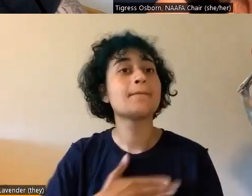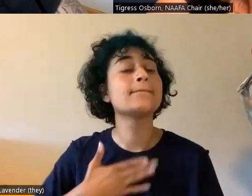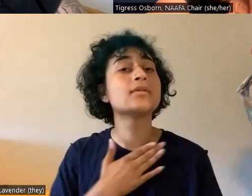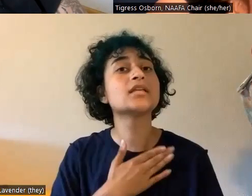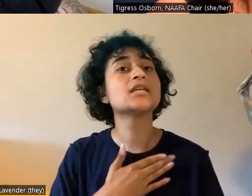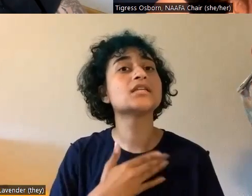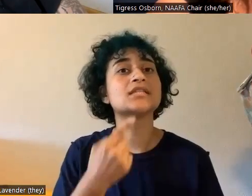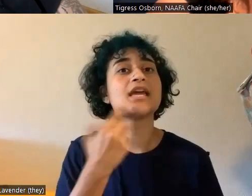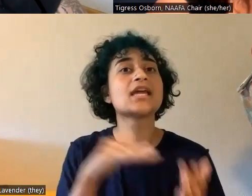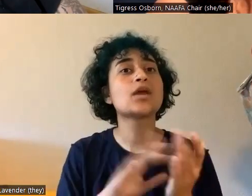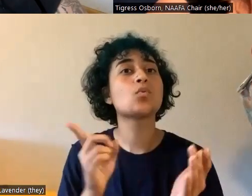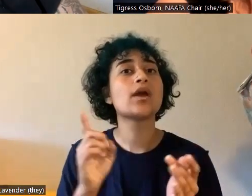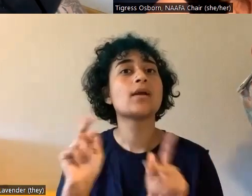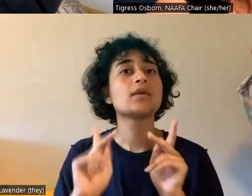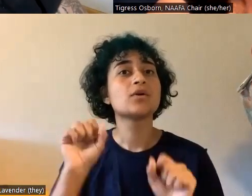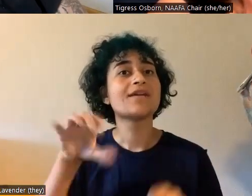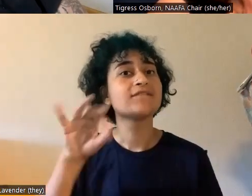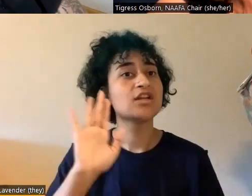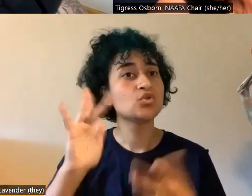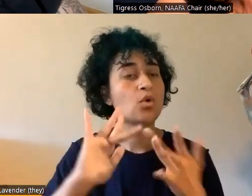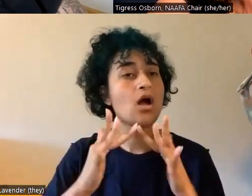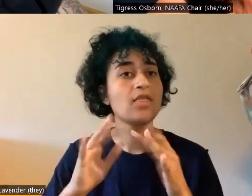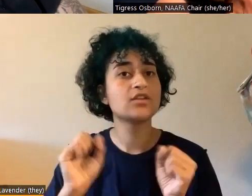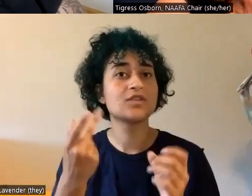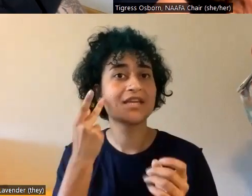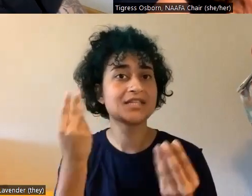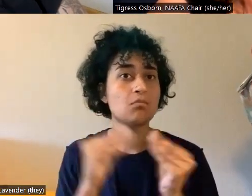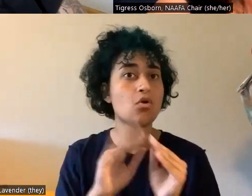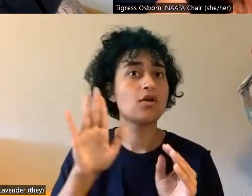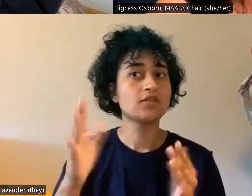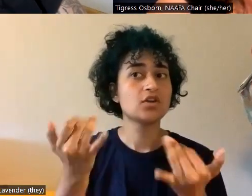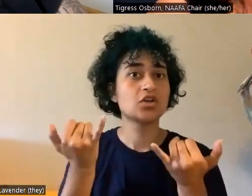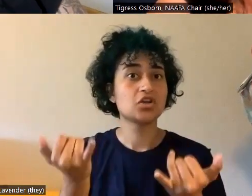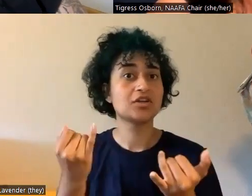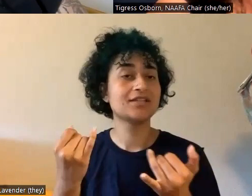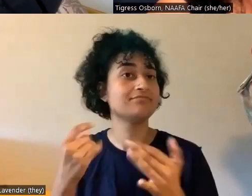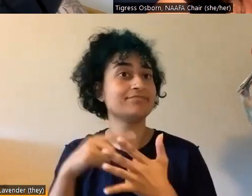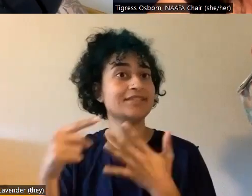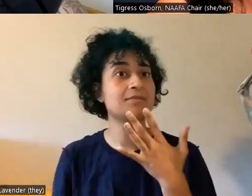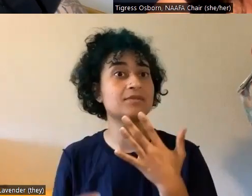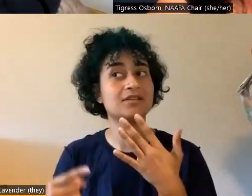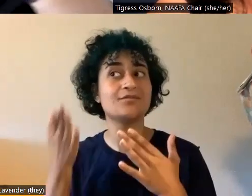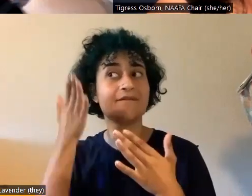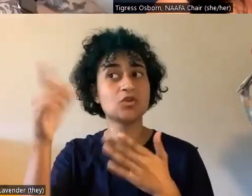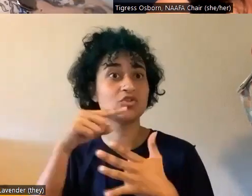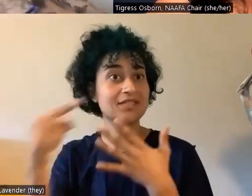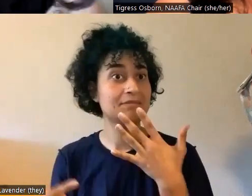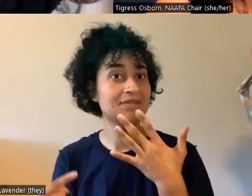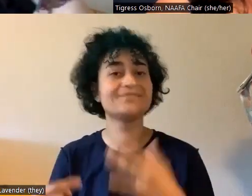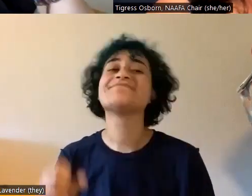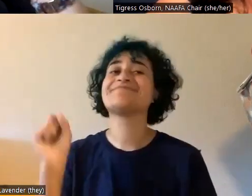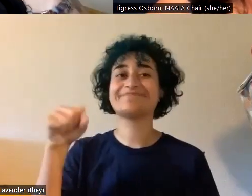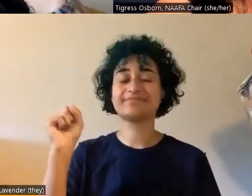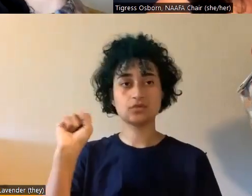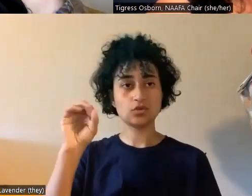online so that they can see more of your existing self care tips and, um, and ones to come. Yes, absolutely. So